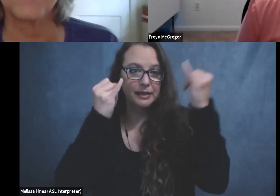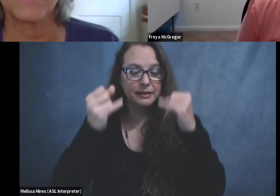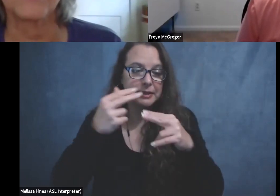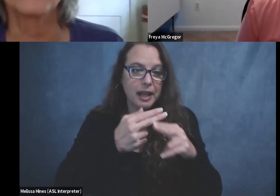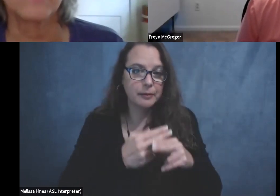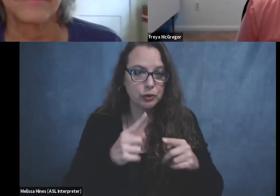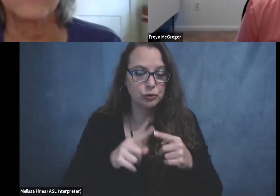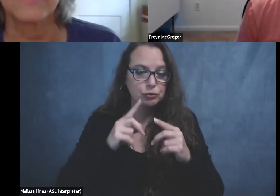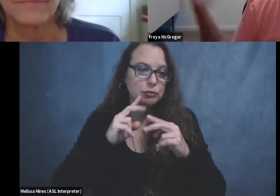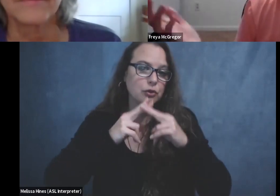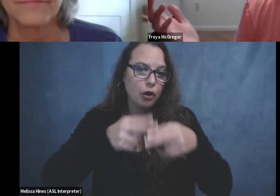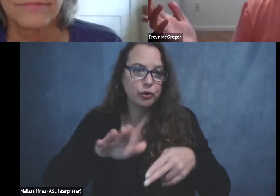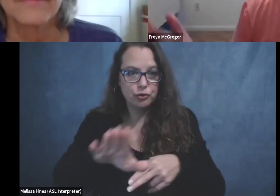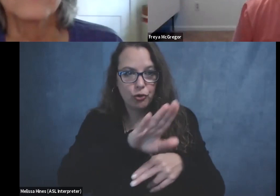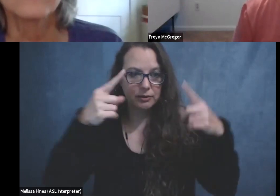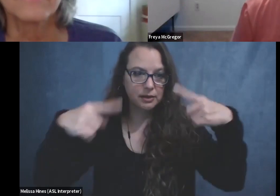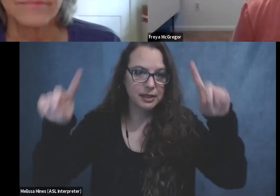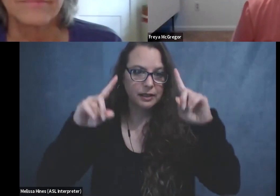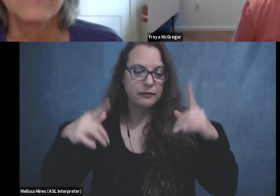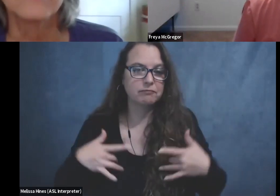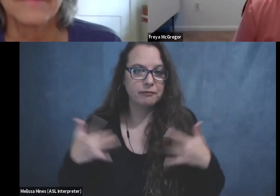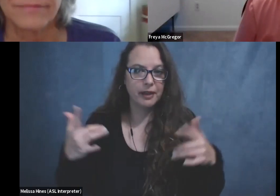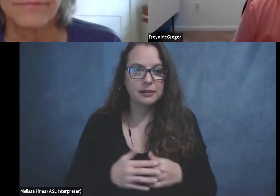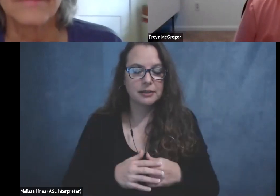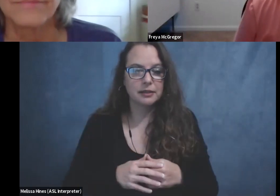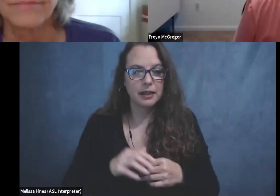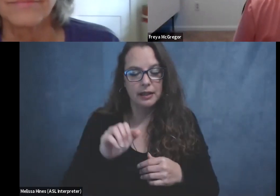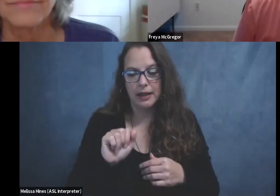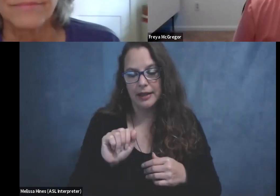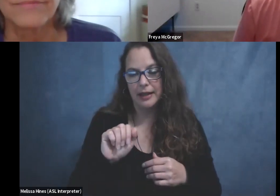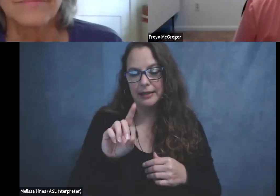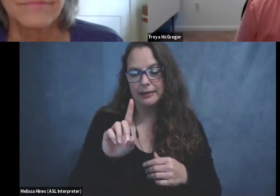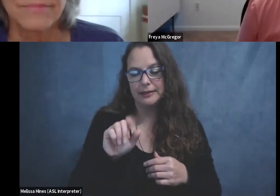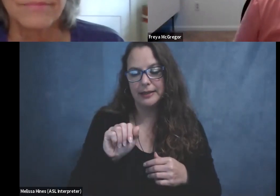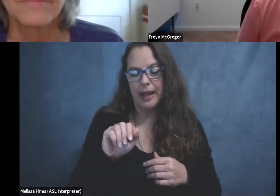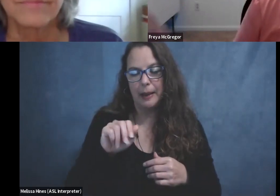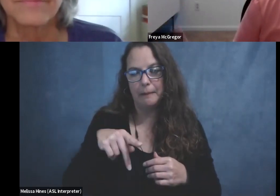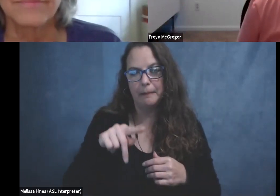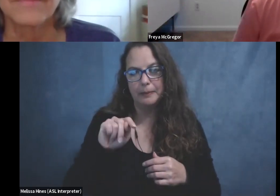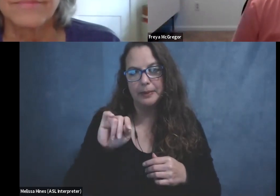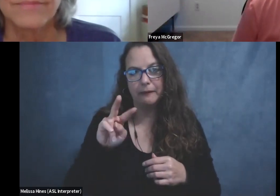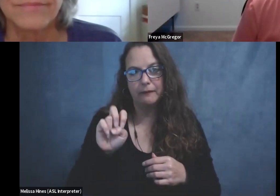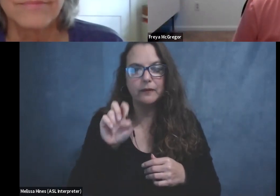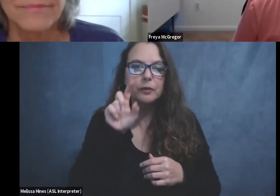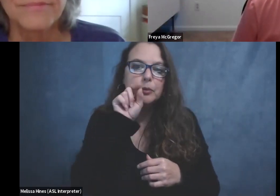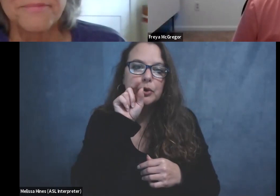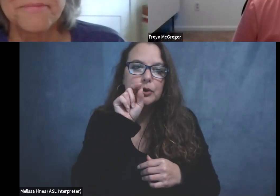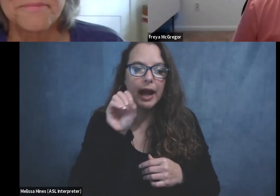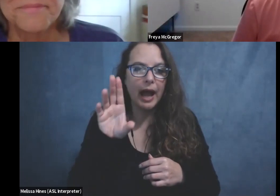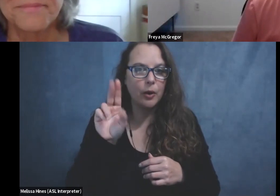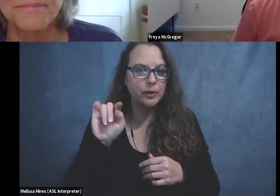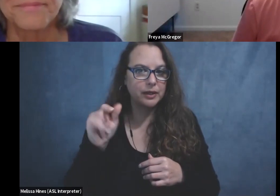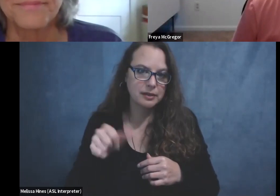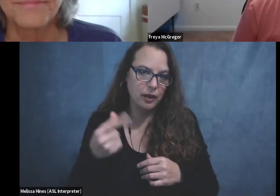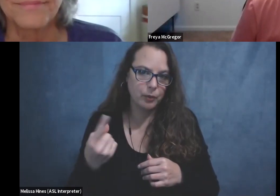bird outing. Cause there's some really cool adaptive and it is another one that's used often, um, adaptive bird outing. So check out that website, um,